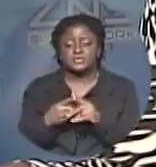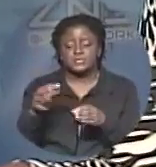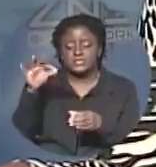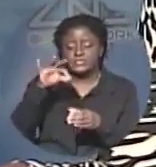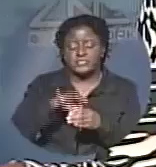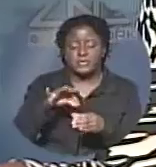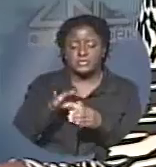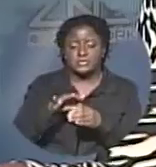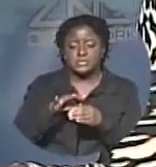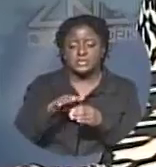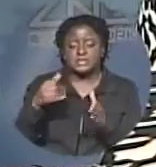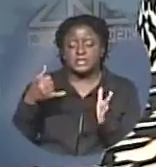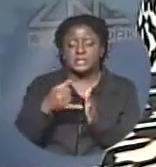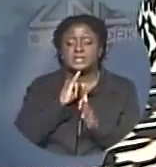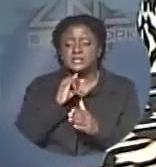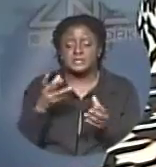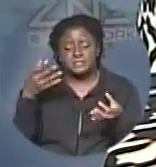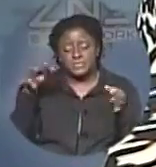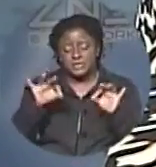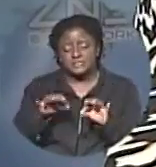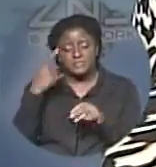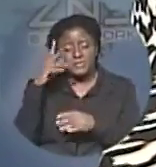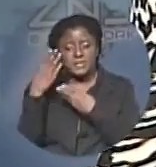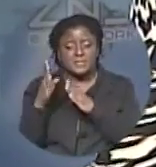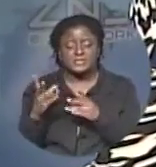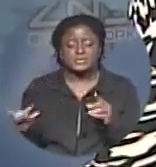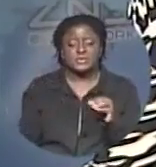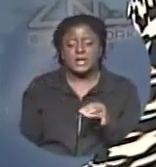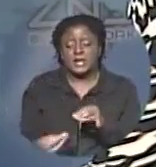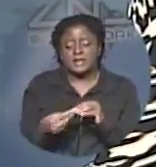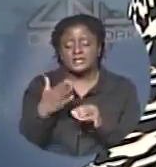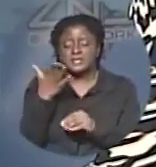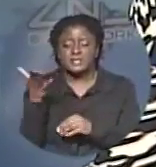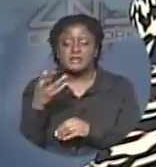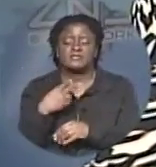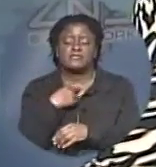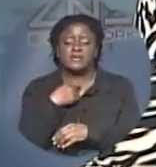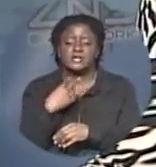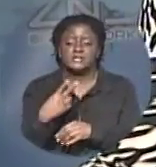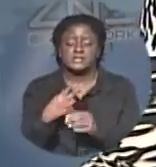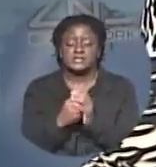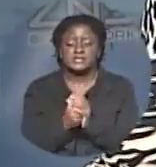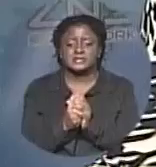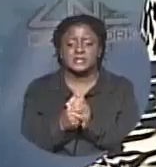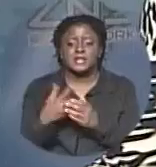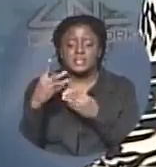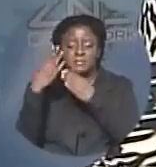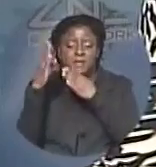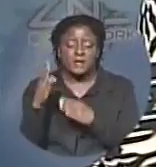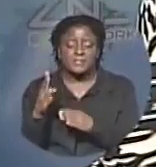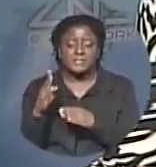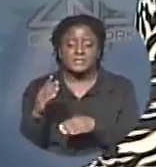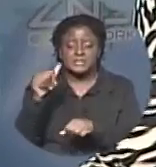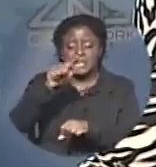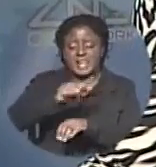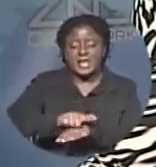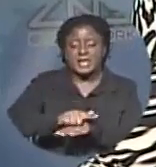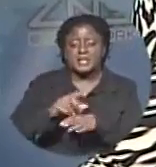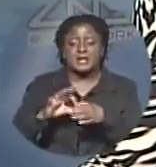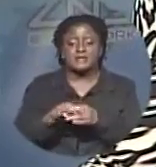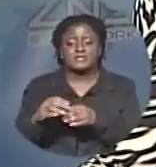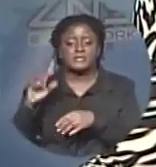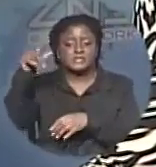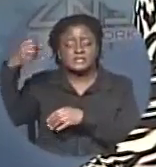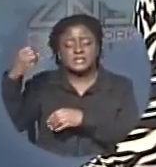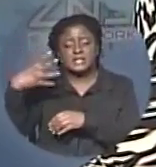Bahamians to add their voice to the chorus. The Bahamas, the land of sun, sand, sea, and speed, well,